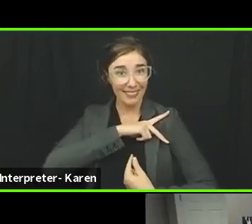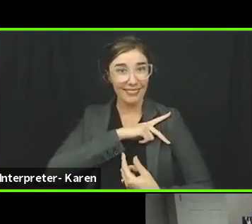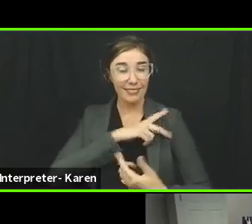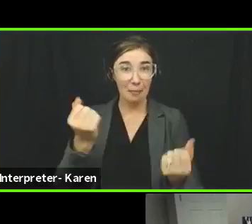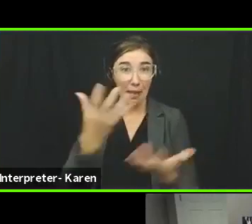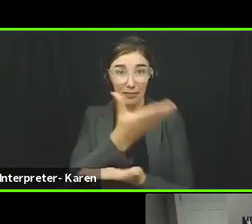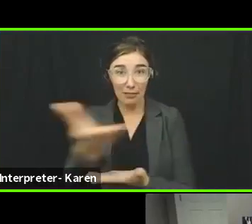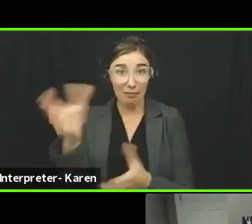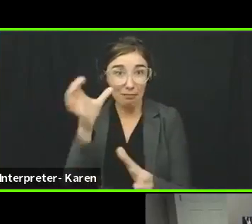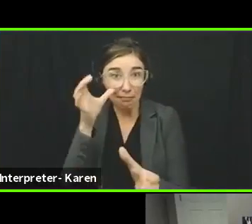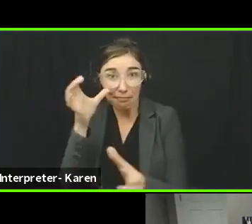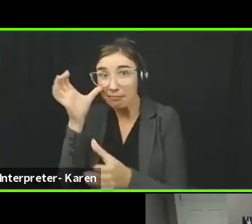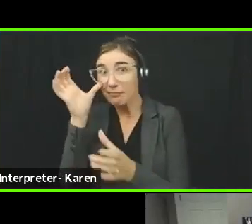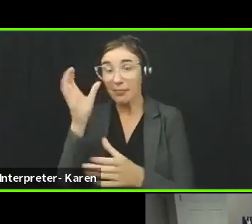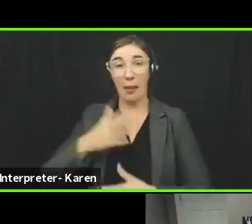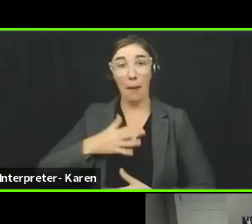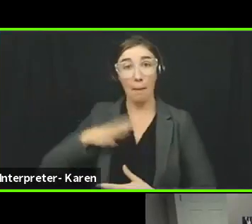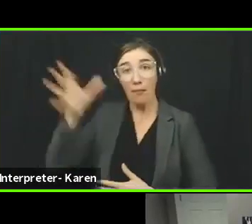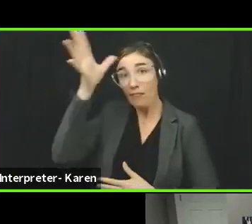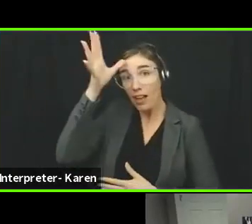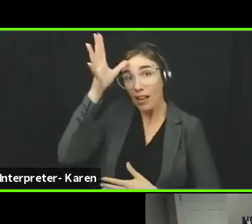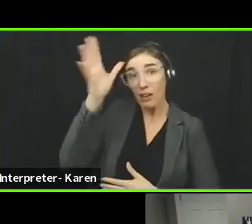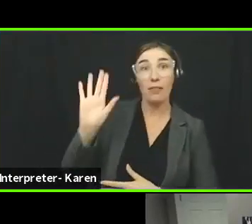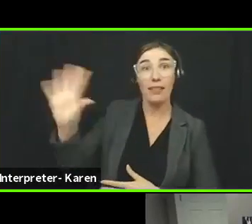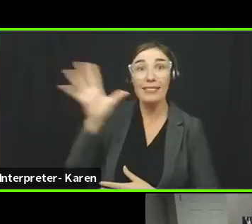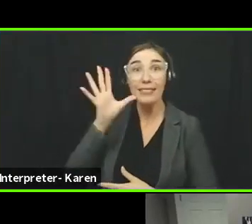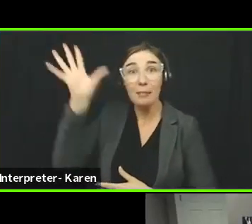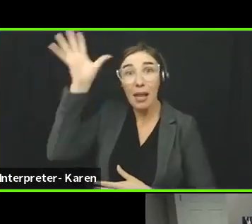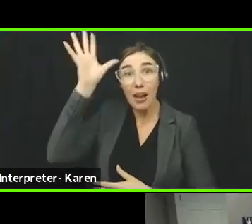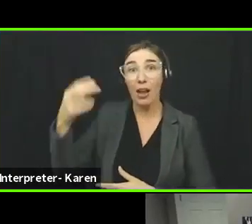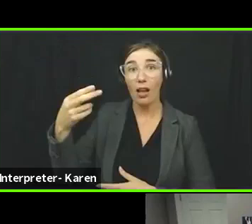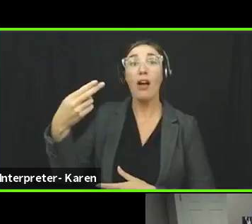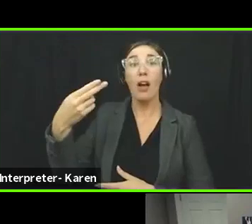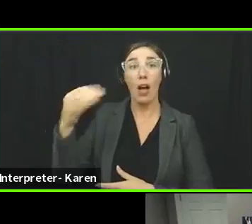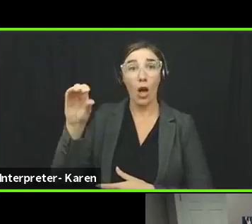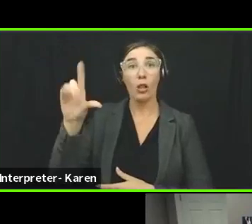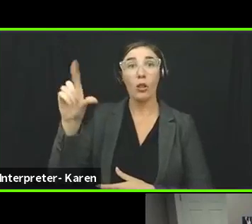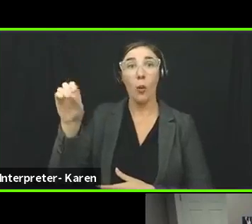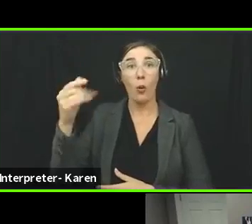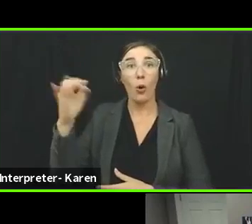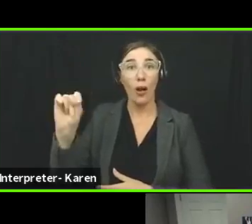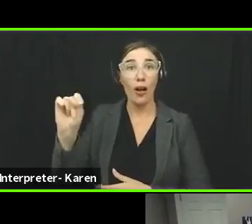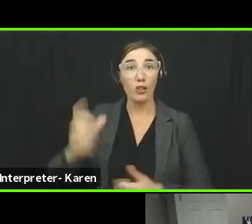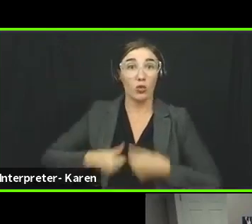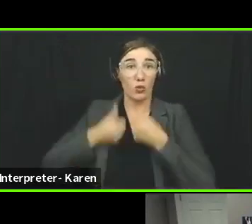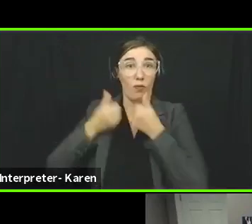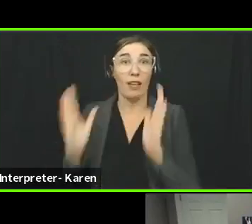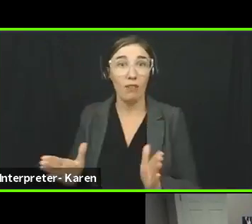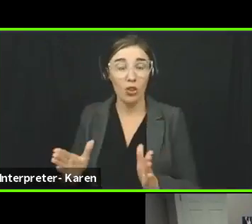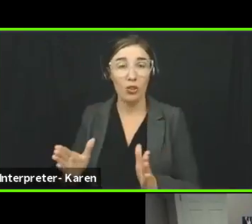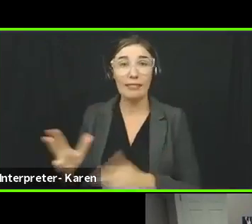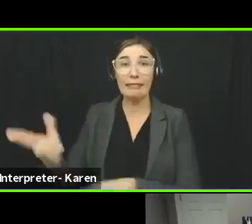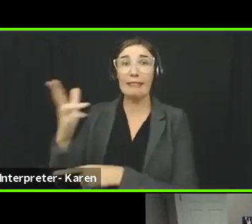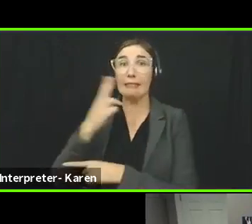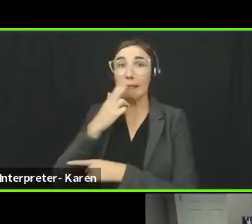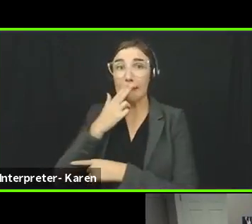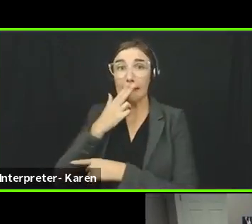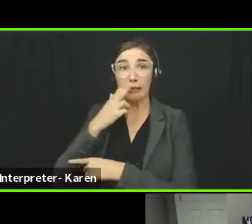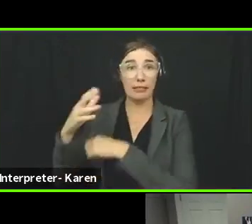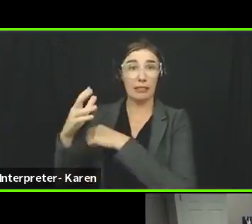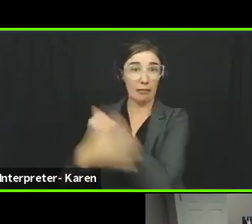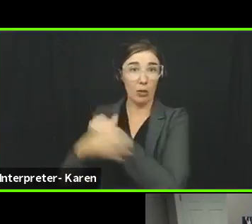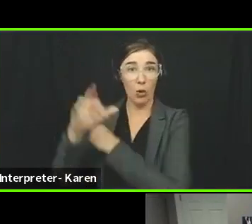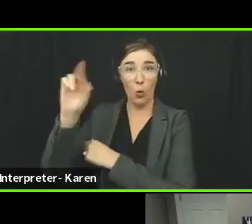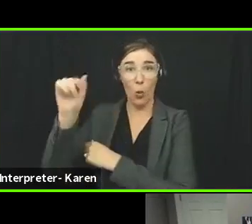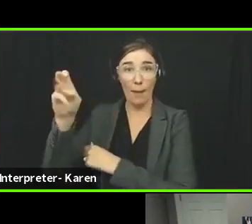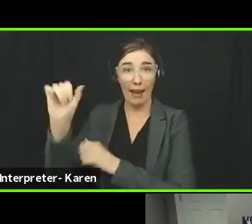listening. My father and his parents were Holocaust survivors and escaped the Nazis in Romania while some of